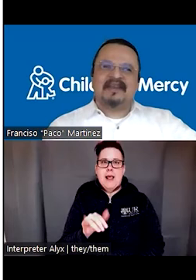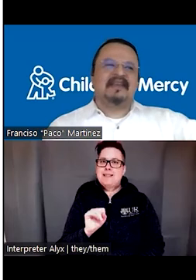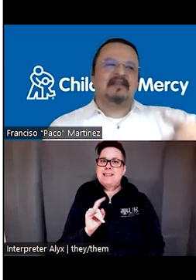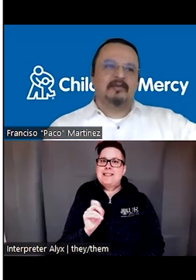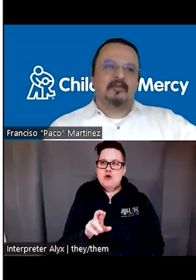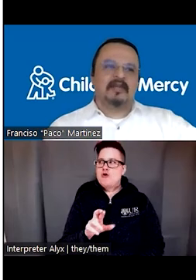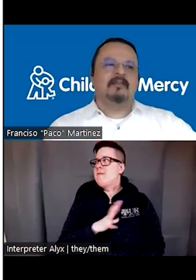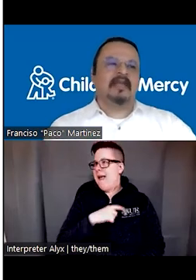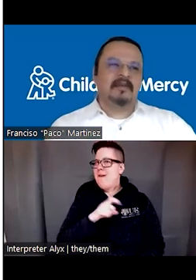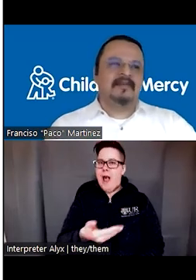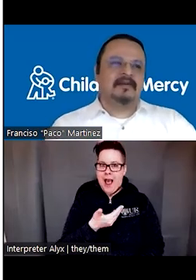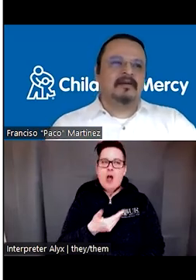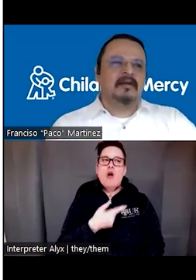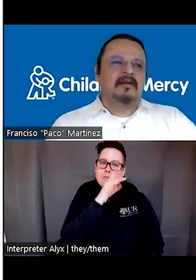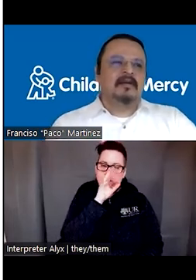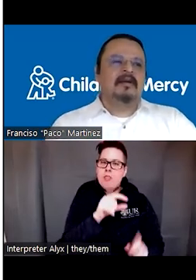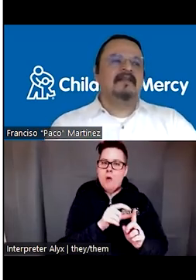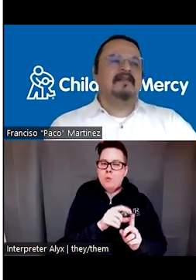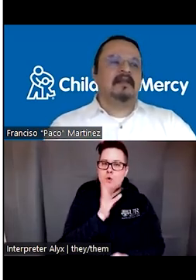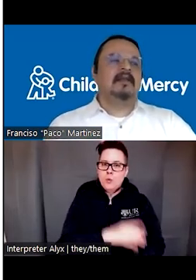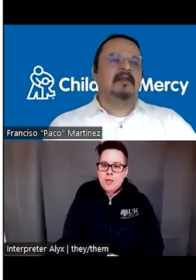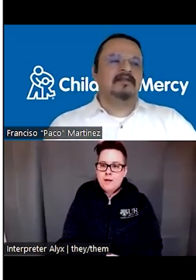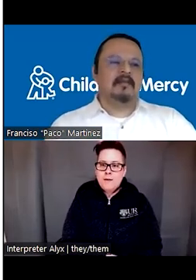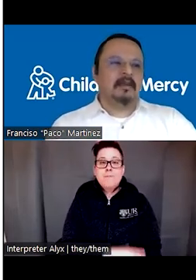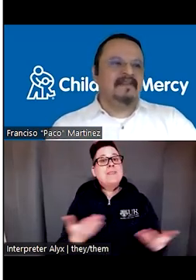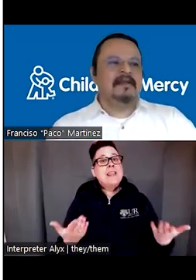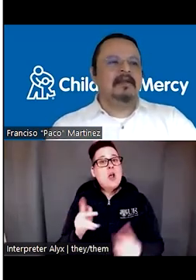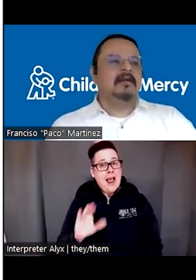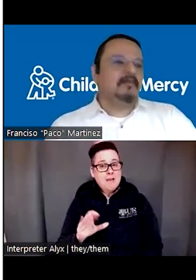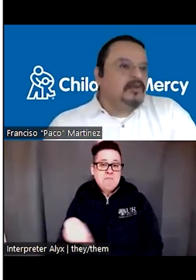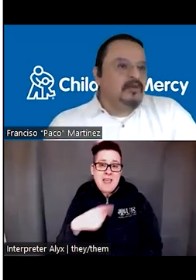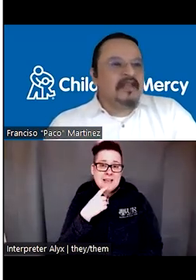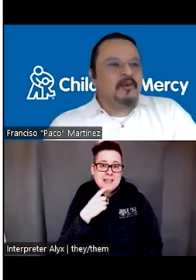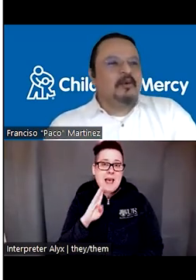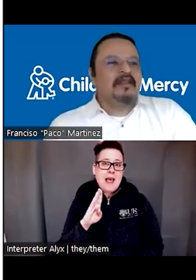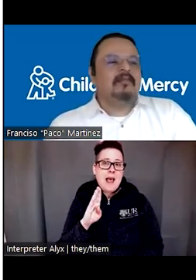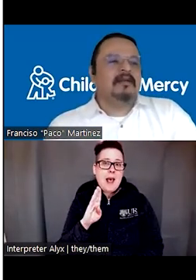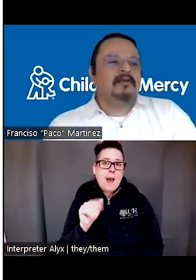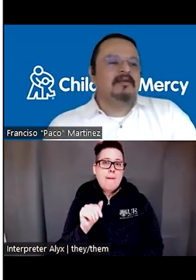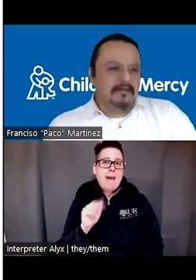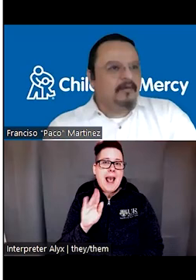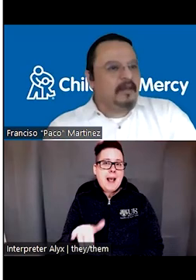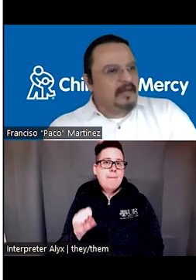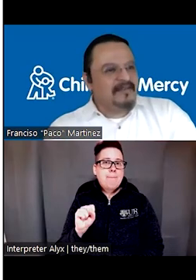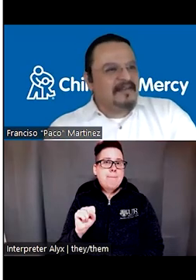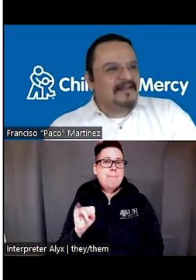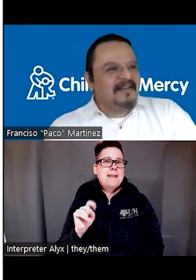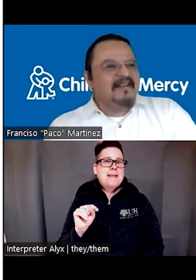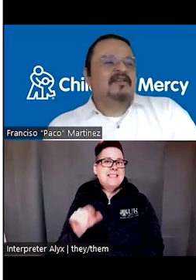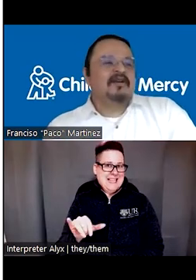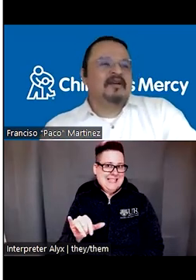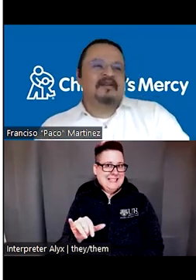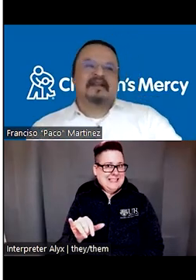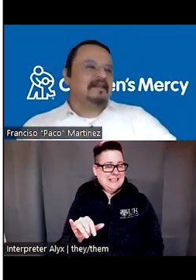somebody. And that would be a babysitter here in Kansas city. They say baby CD and we use that word with them. Like, so you leave them with the babysitter.